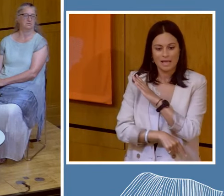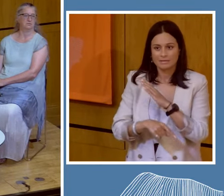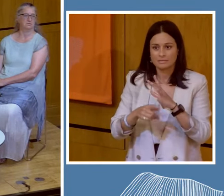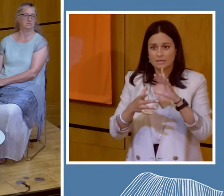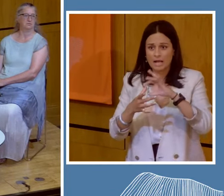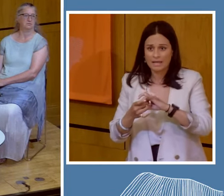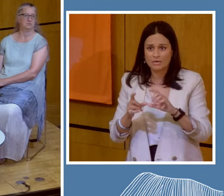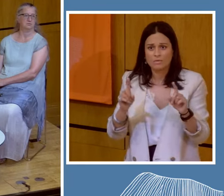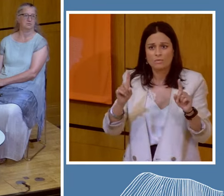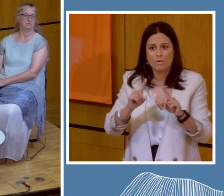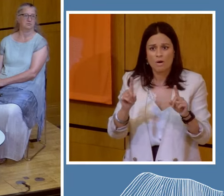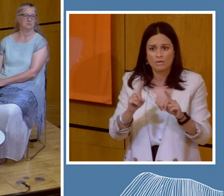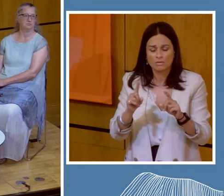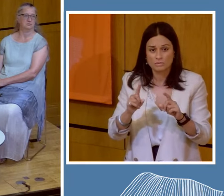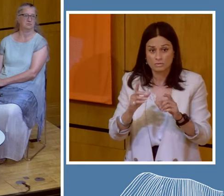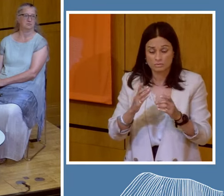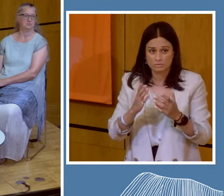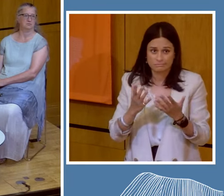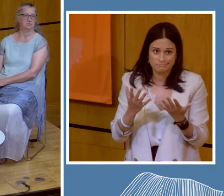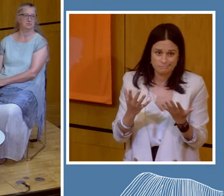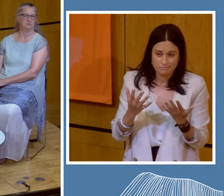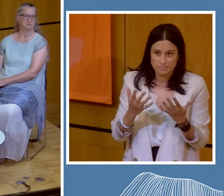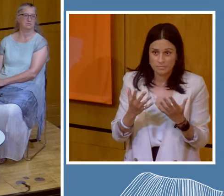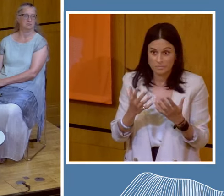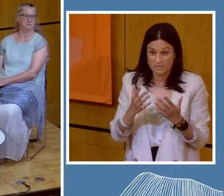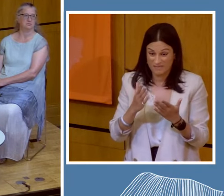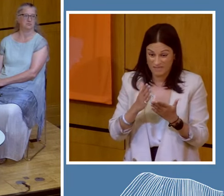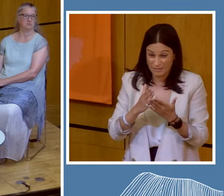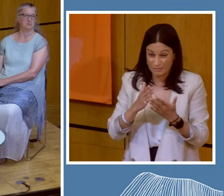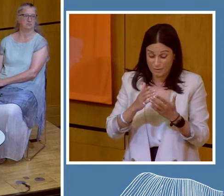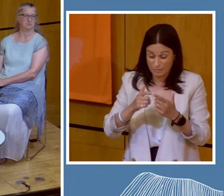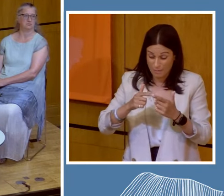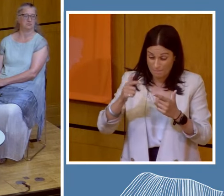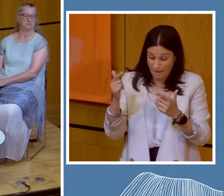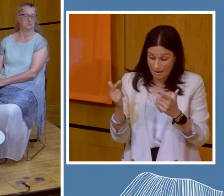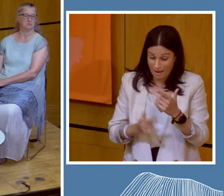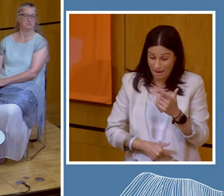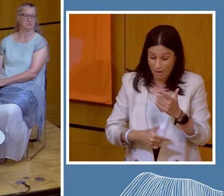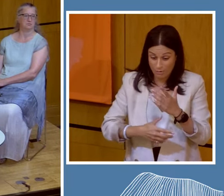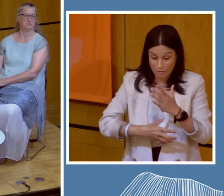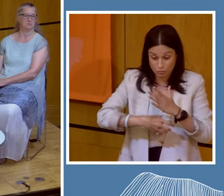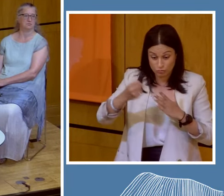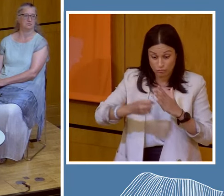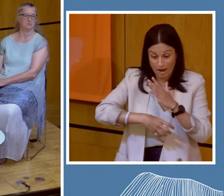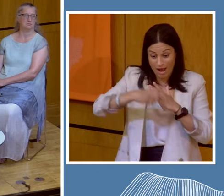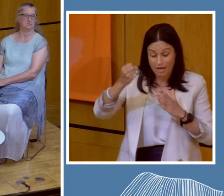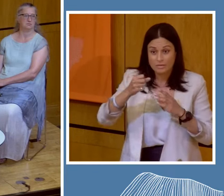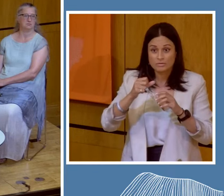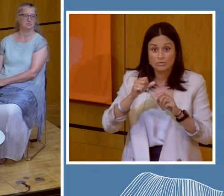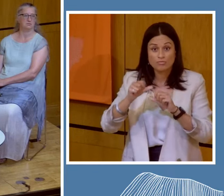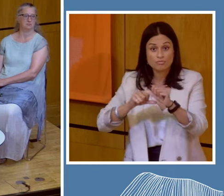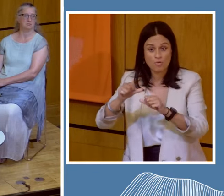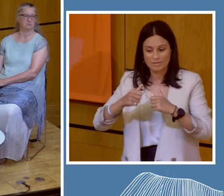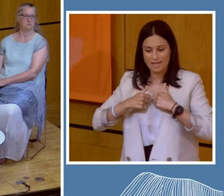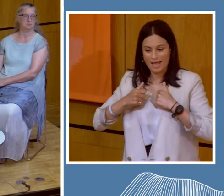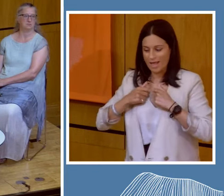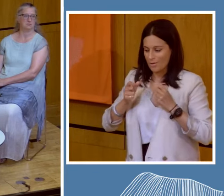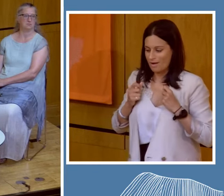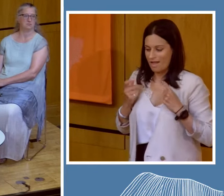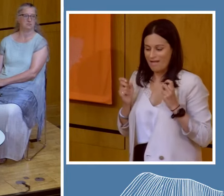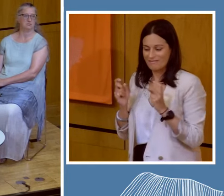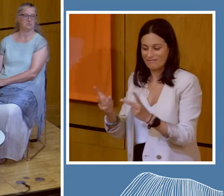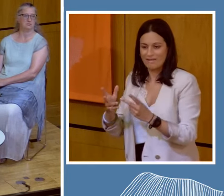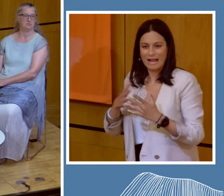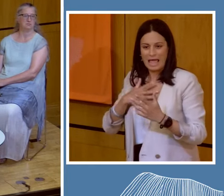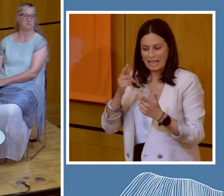of extremely extractive processes as a result of our lifestyles in the modern